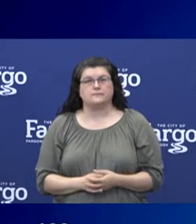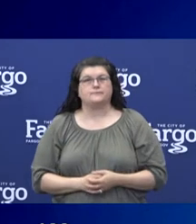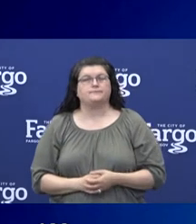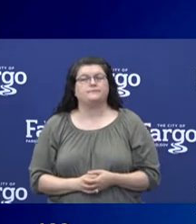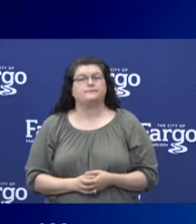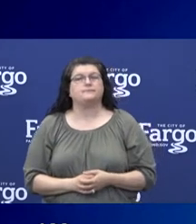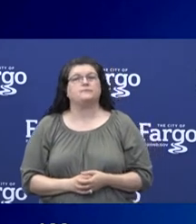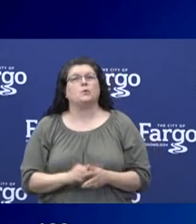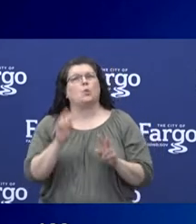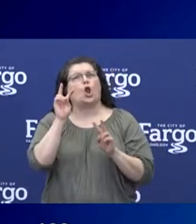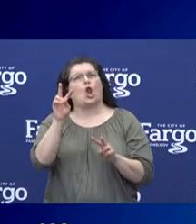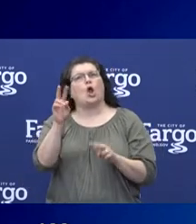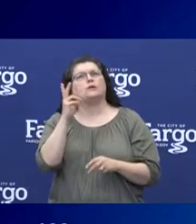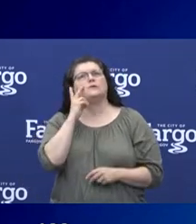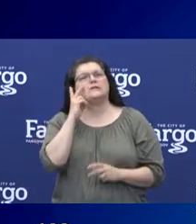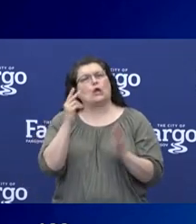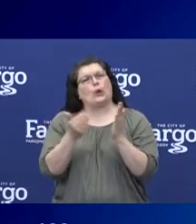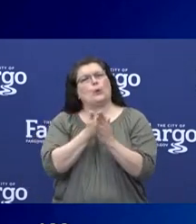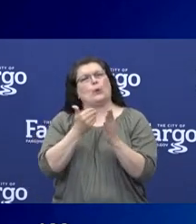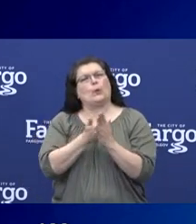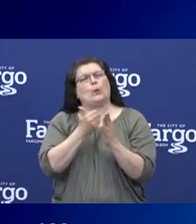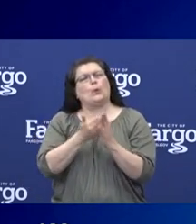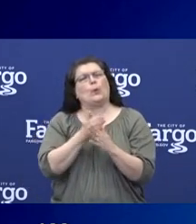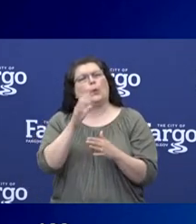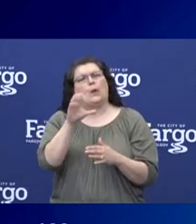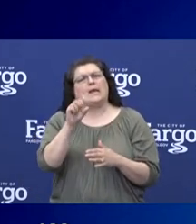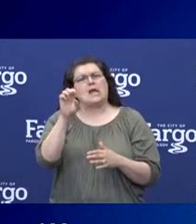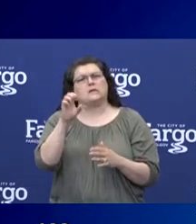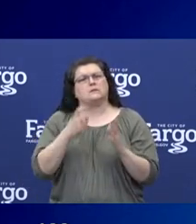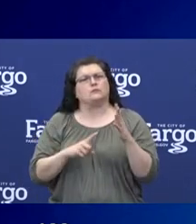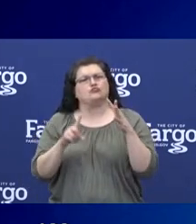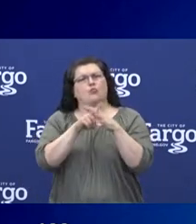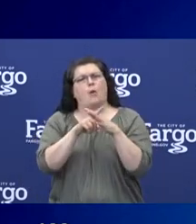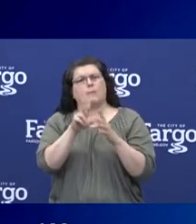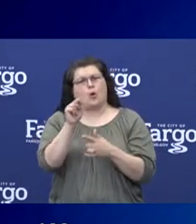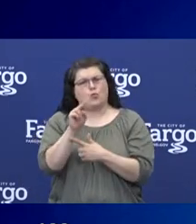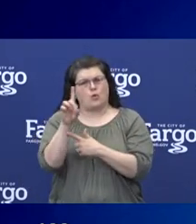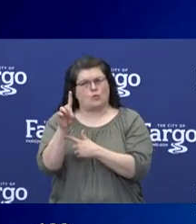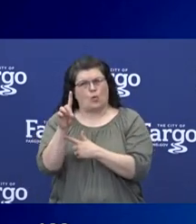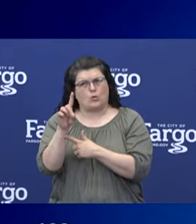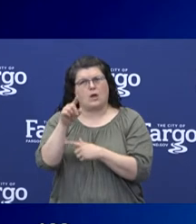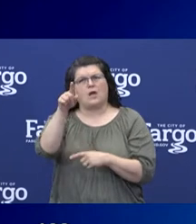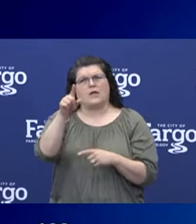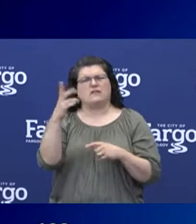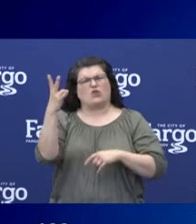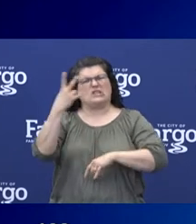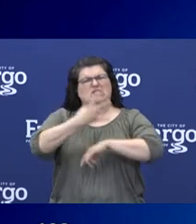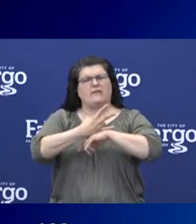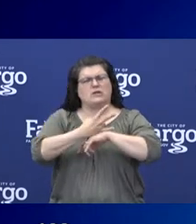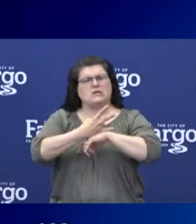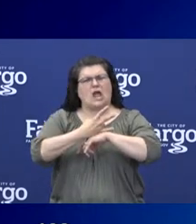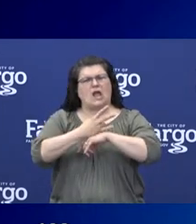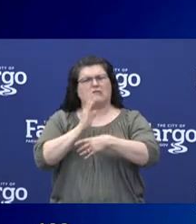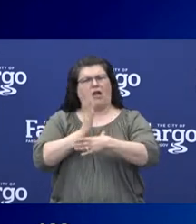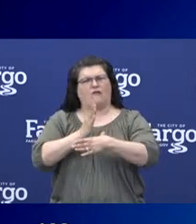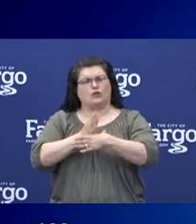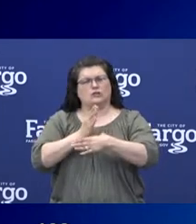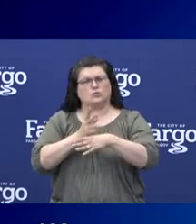We'll look at actually new cases in North Dakota. This is a seven-day rolling average. You can see that